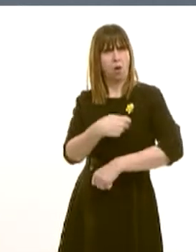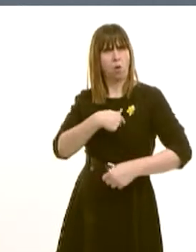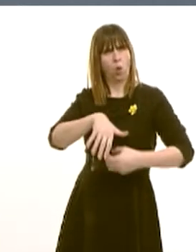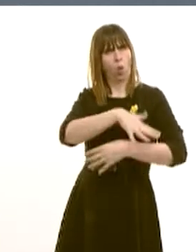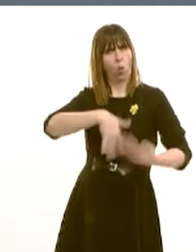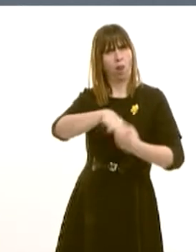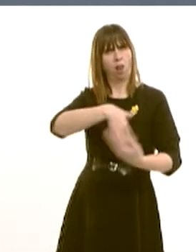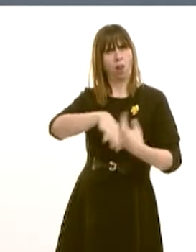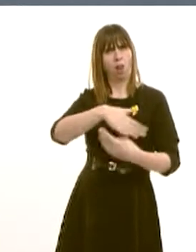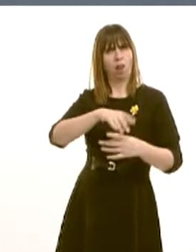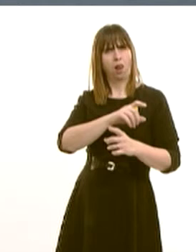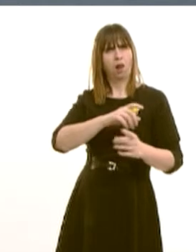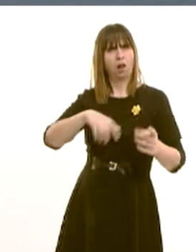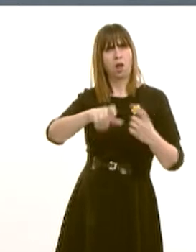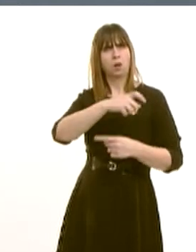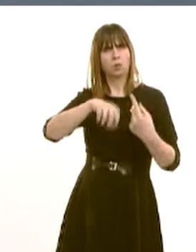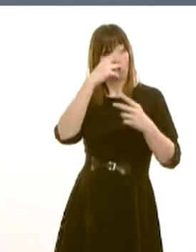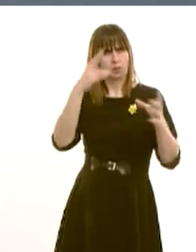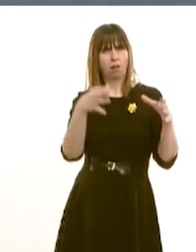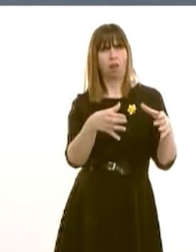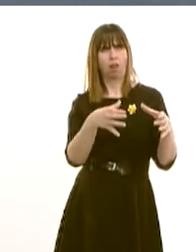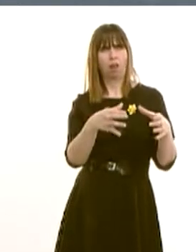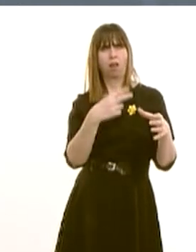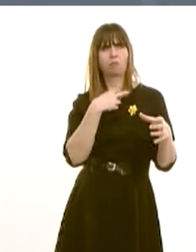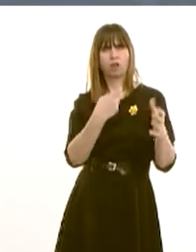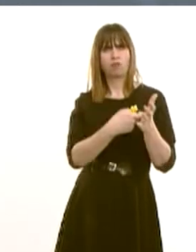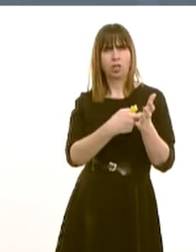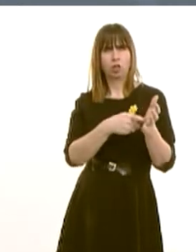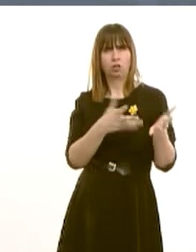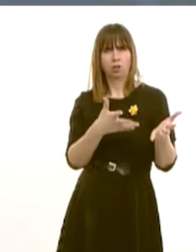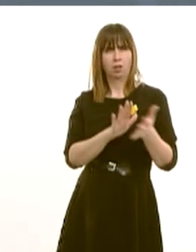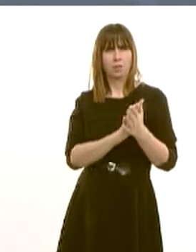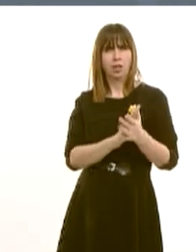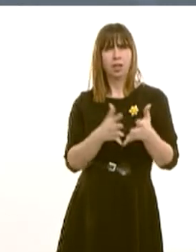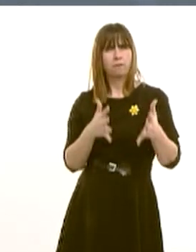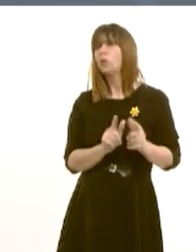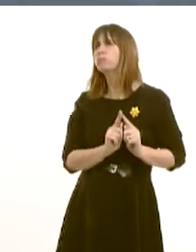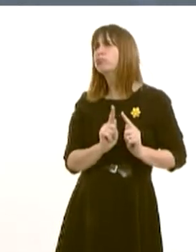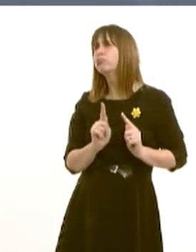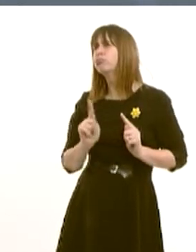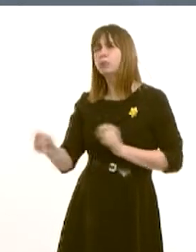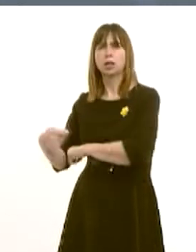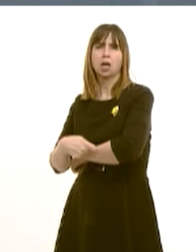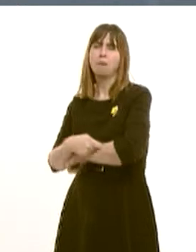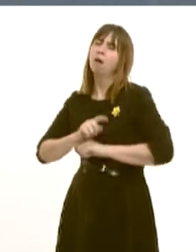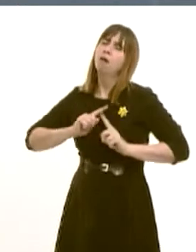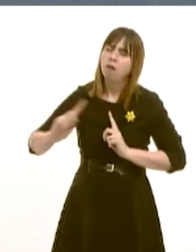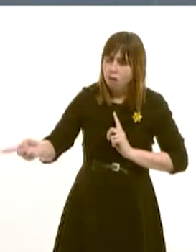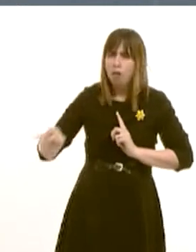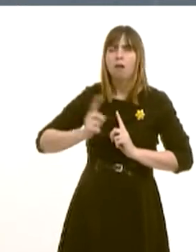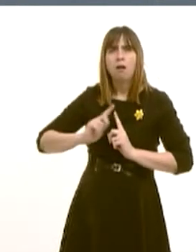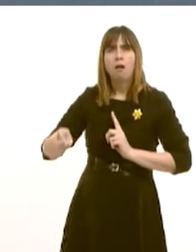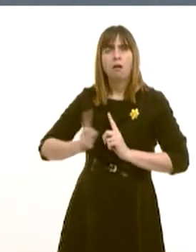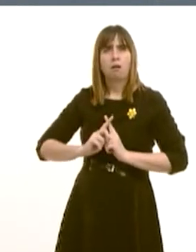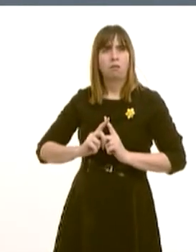be provided in community hospitals in Brecon and Radnorshire, thus negating the need to travel so far. What will the Welsh Government